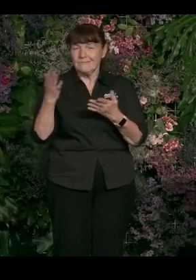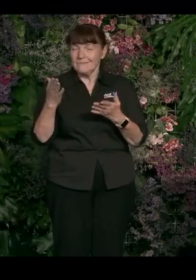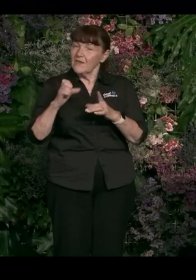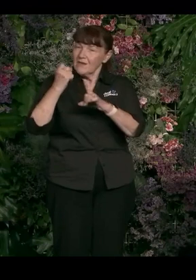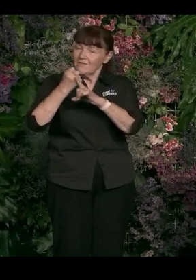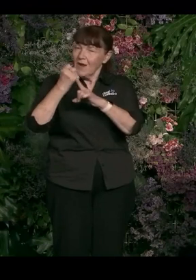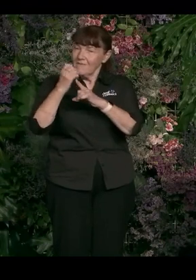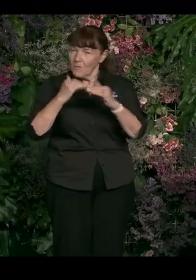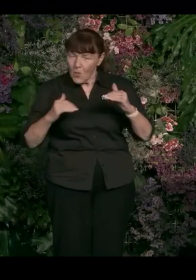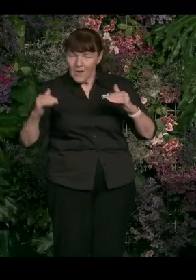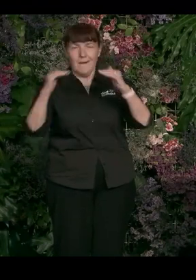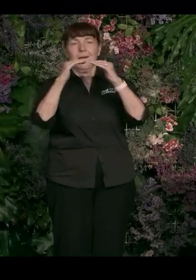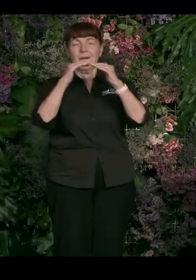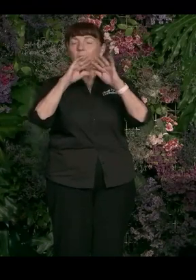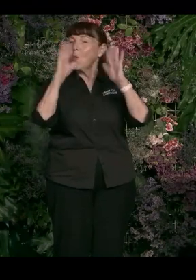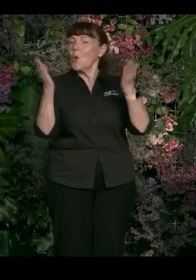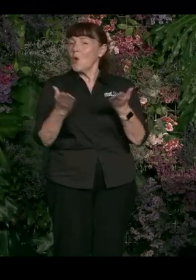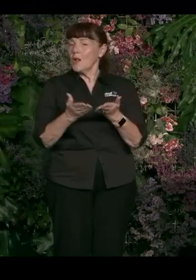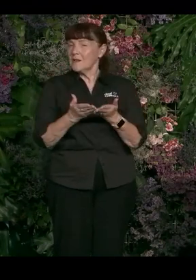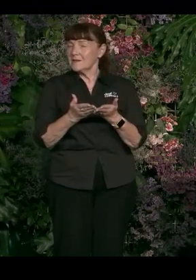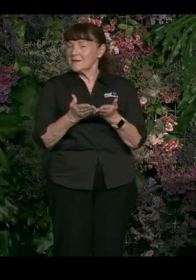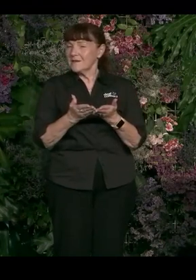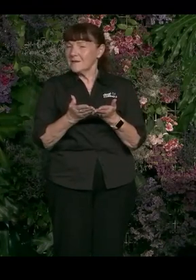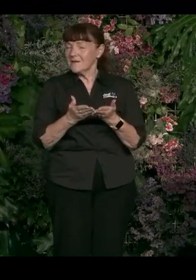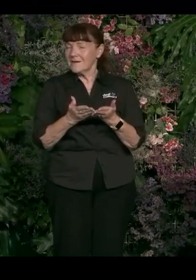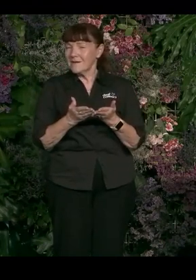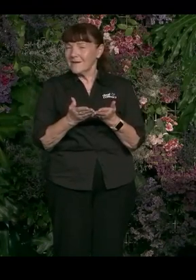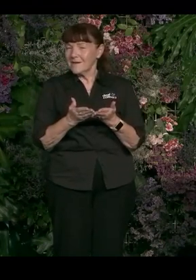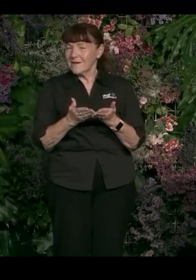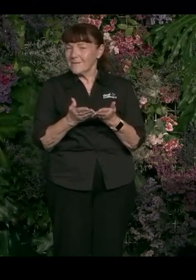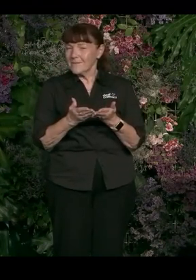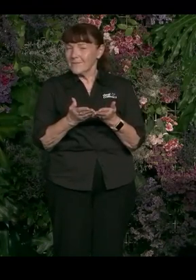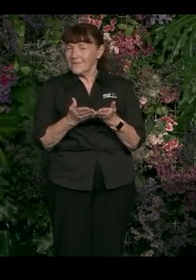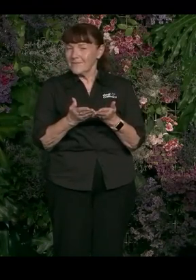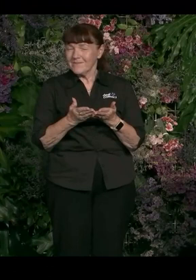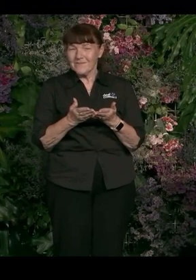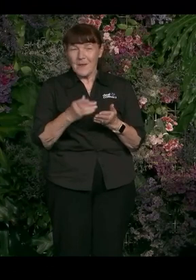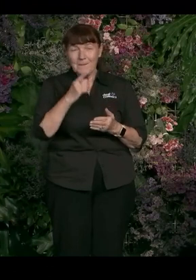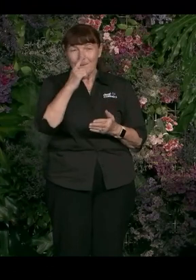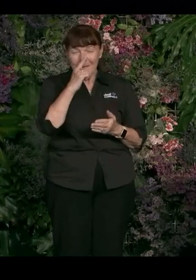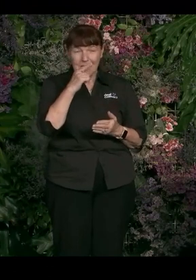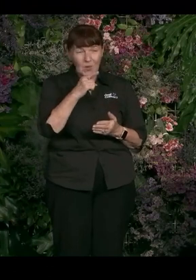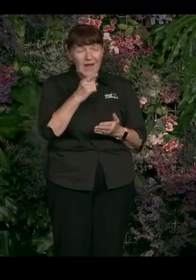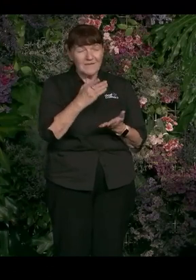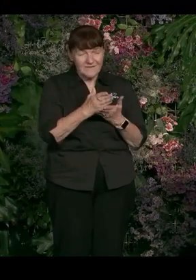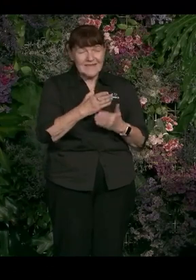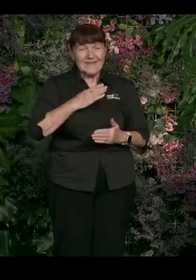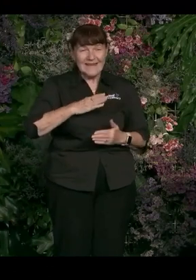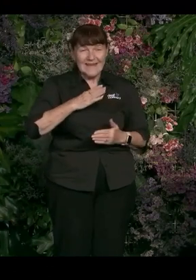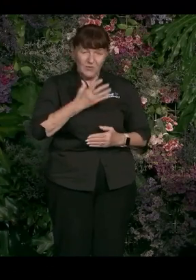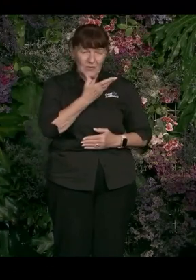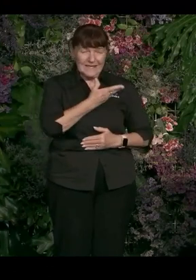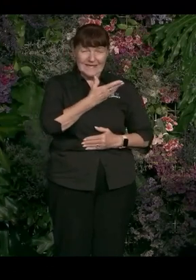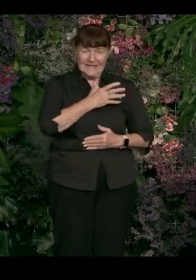fight for a more equal world, you cannot disconnect people's need for dignity and rights in terms of